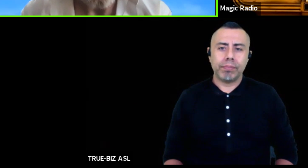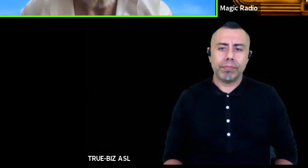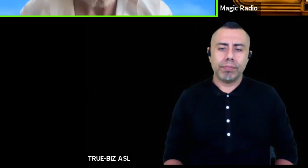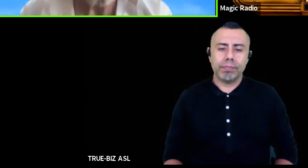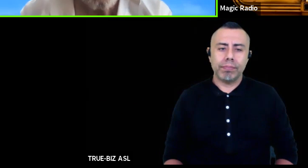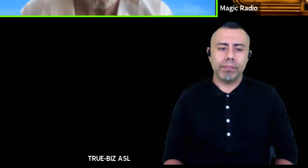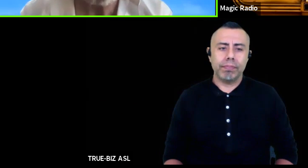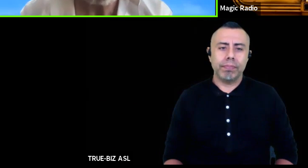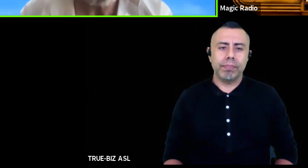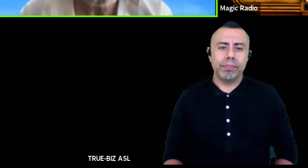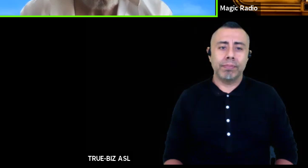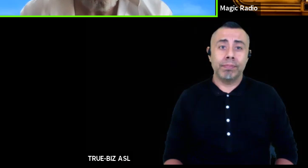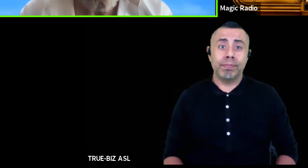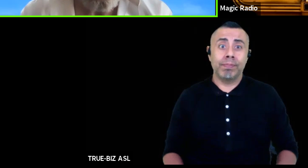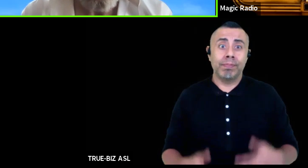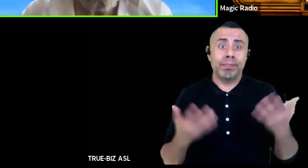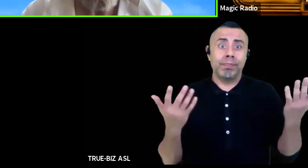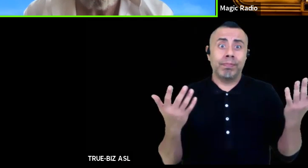no no guess not